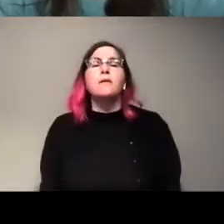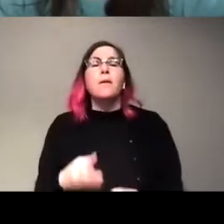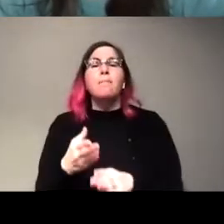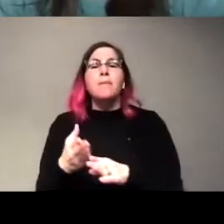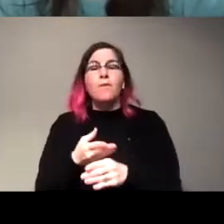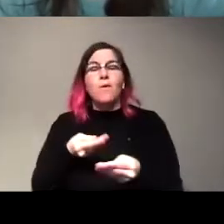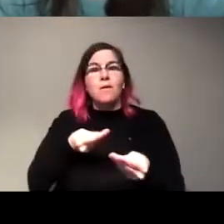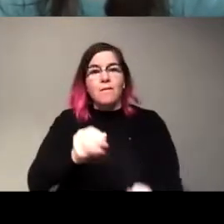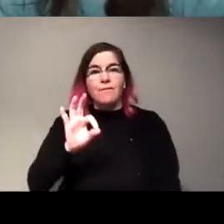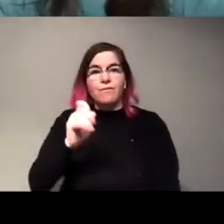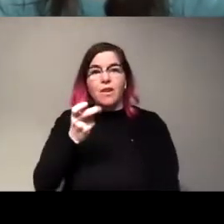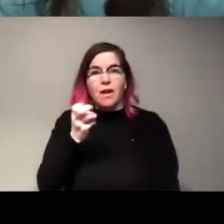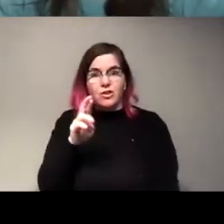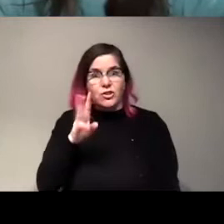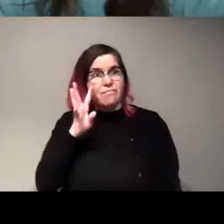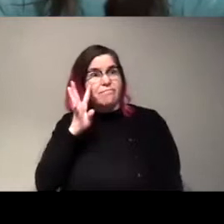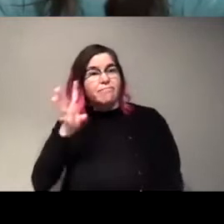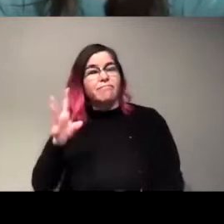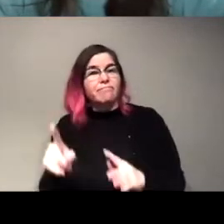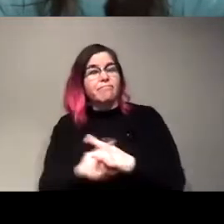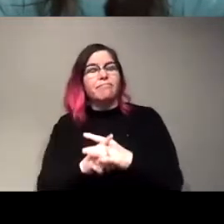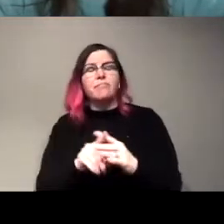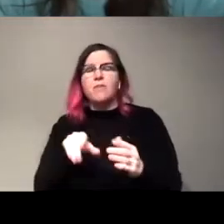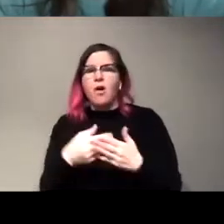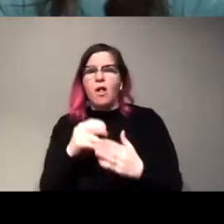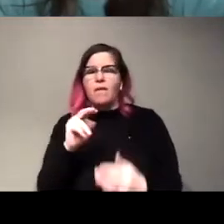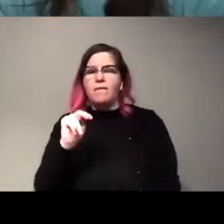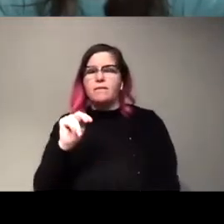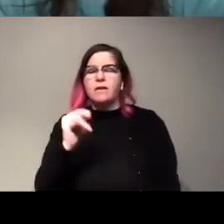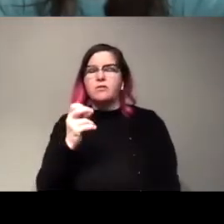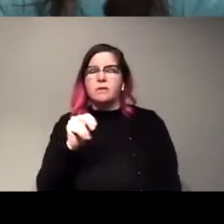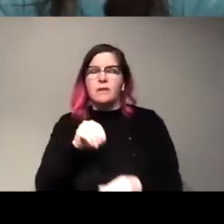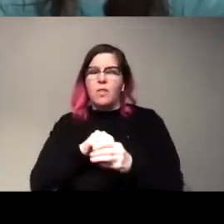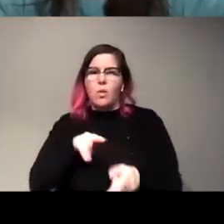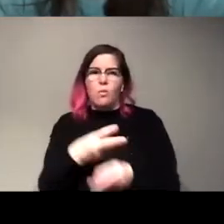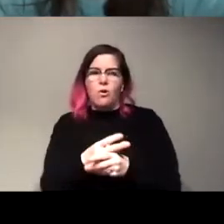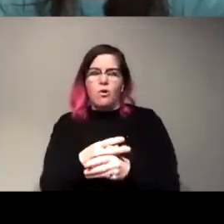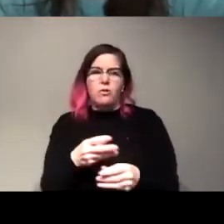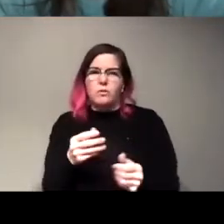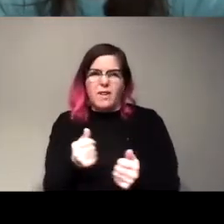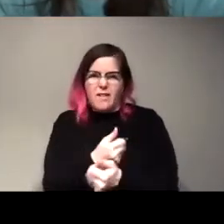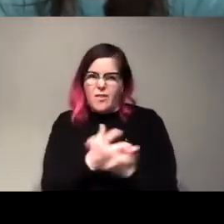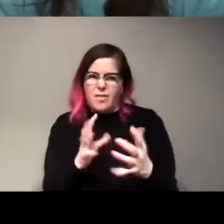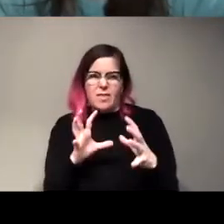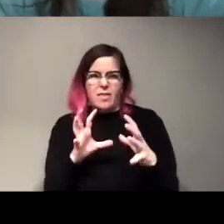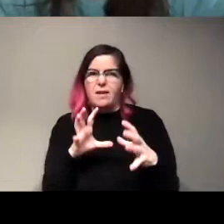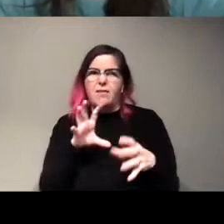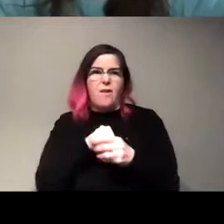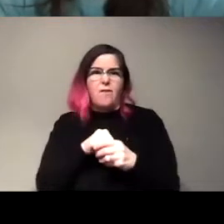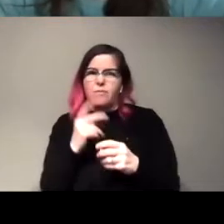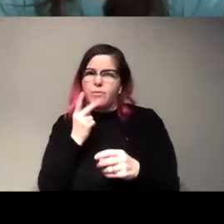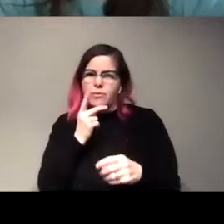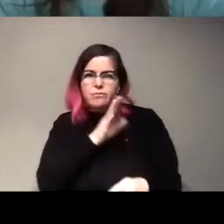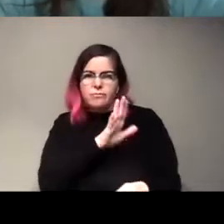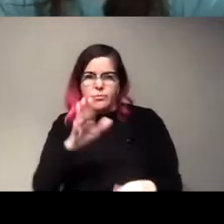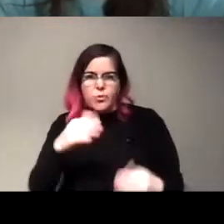invented, all of the nitrogen in the world, which is also all of the, you know, everything that makes up the proteins in your body, it